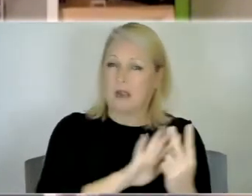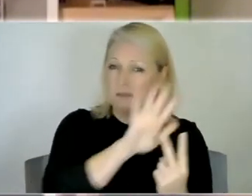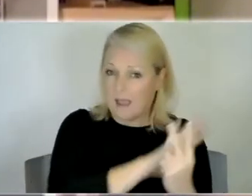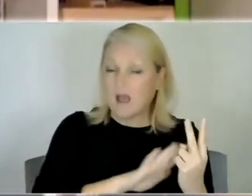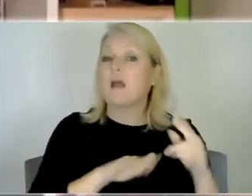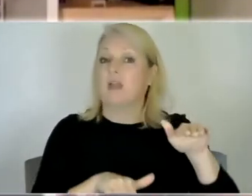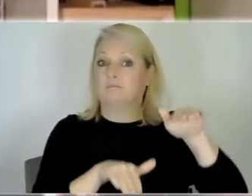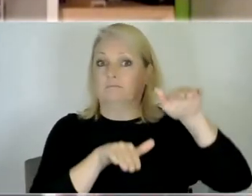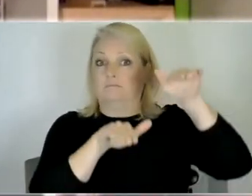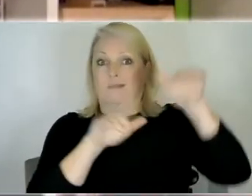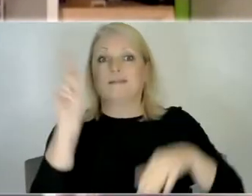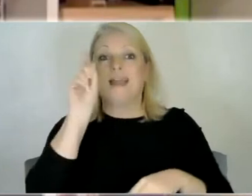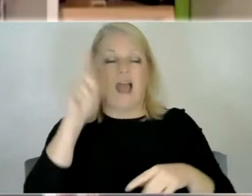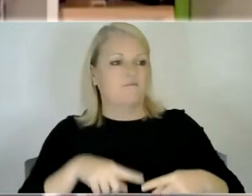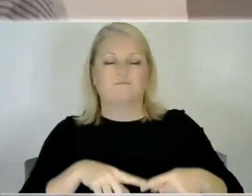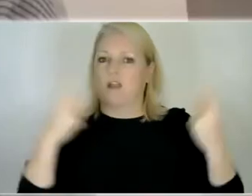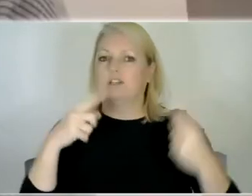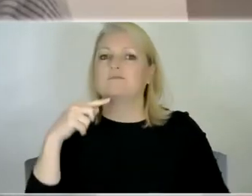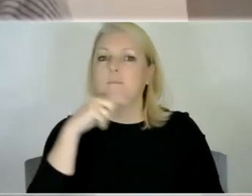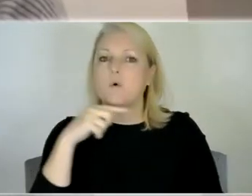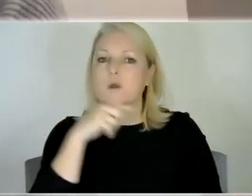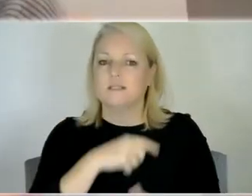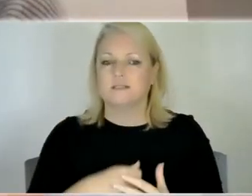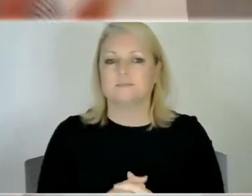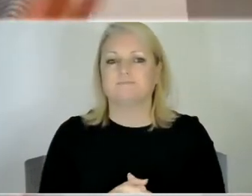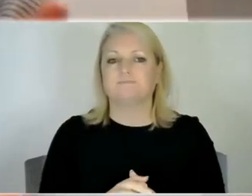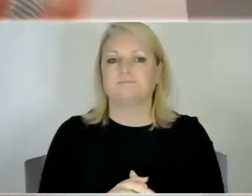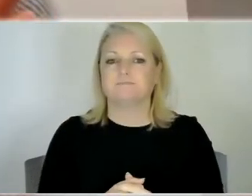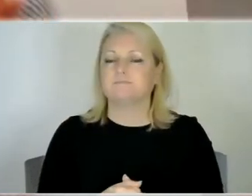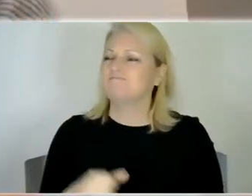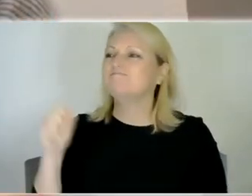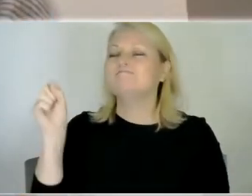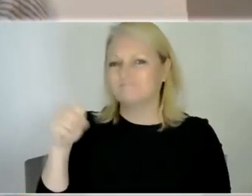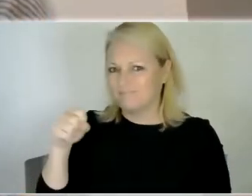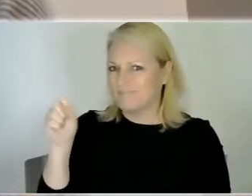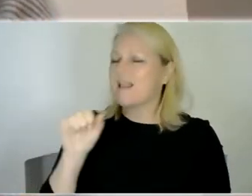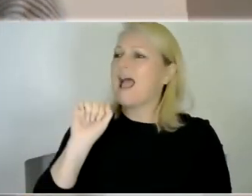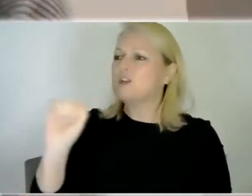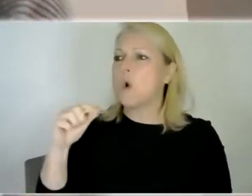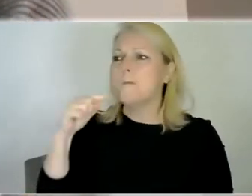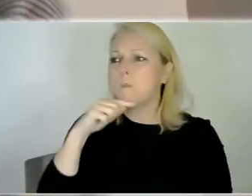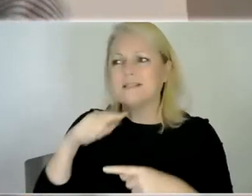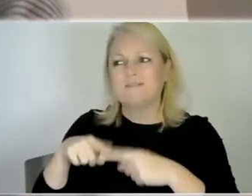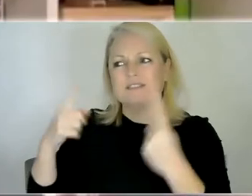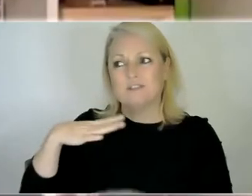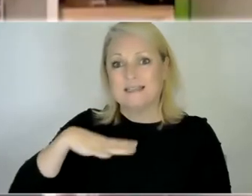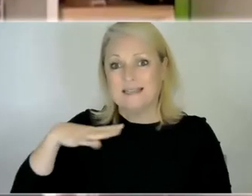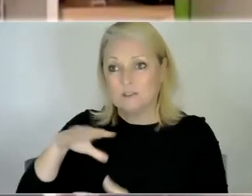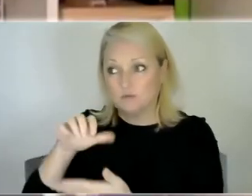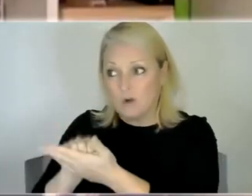now you know they're very different so yeah and because they have quite different needs don't they jude and tommy yeah